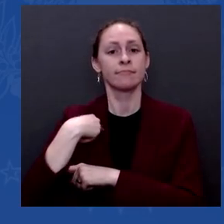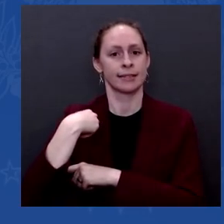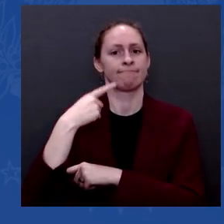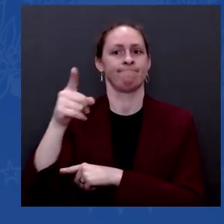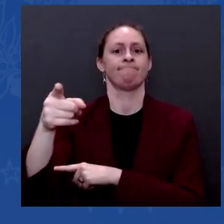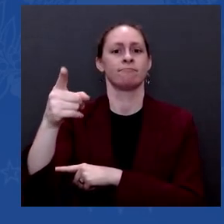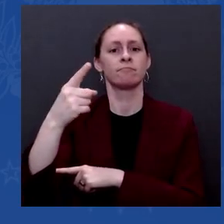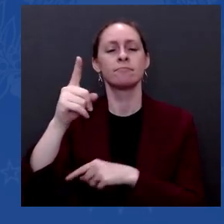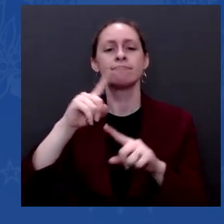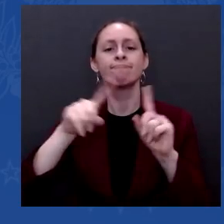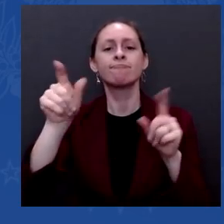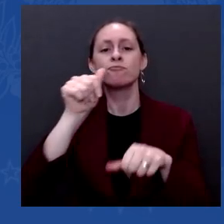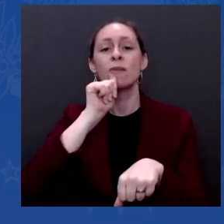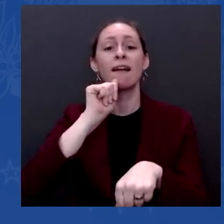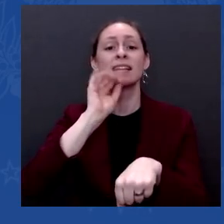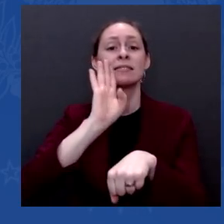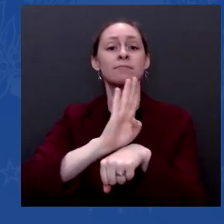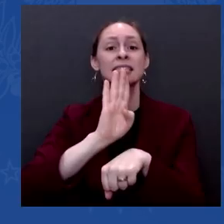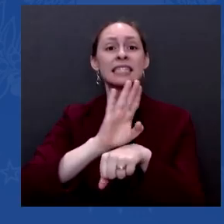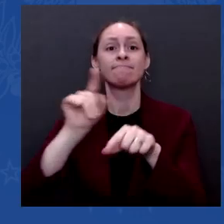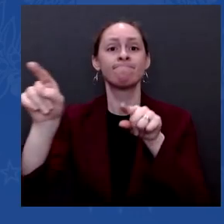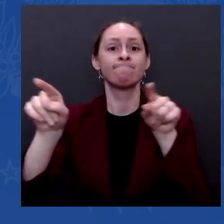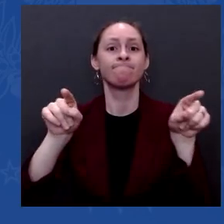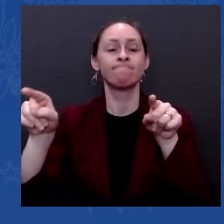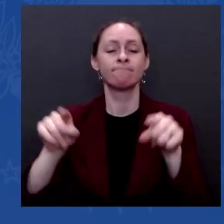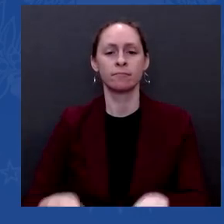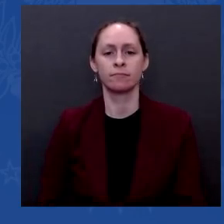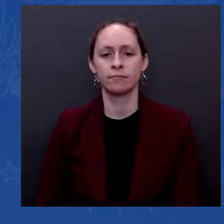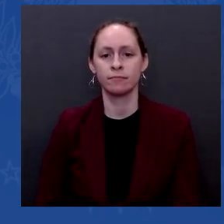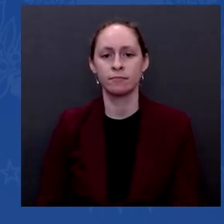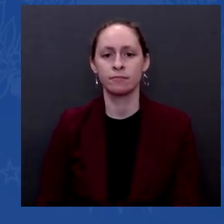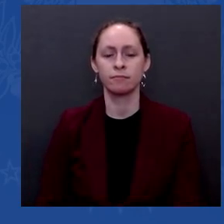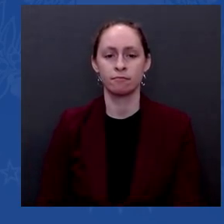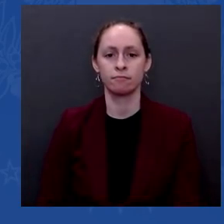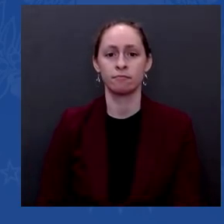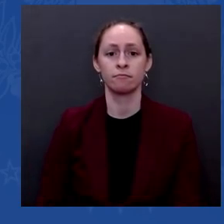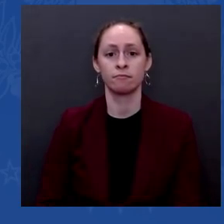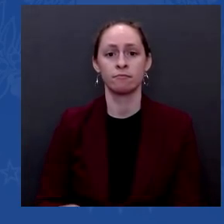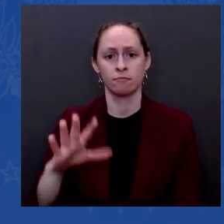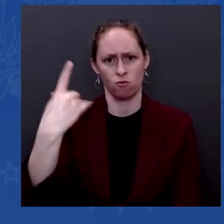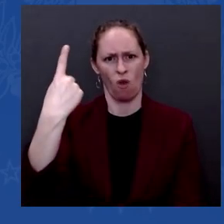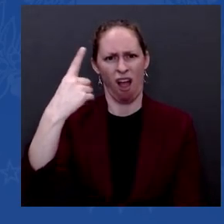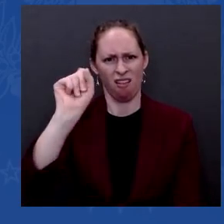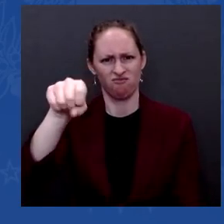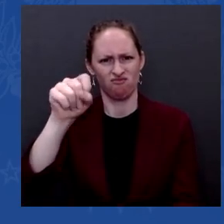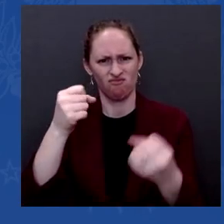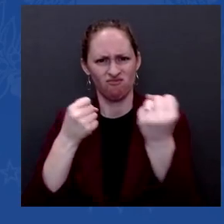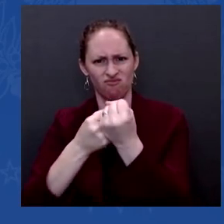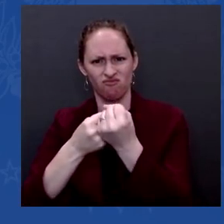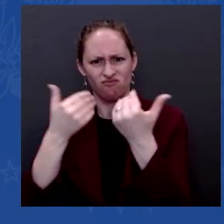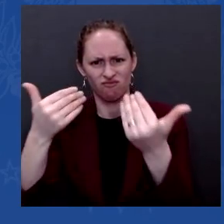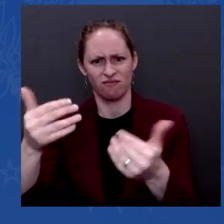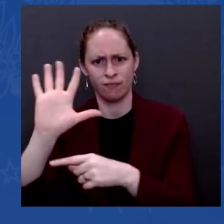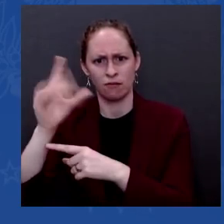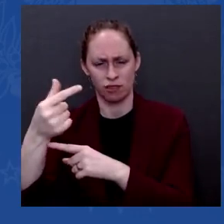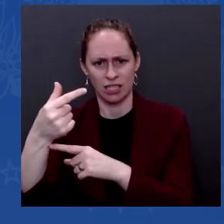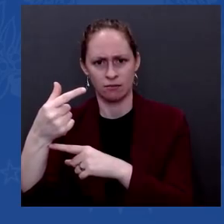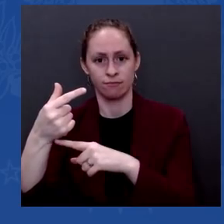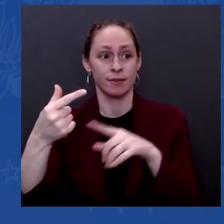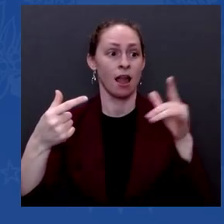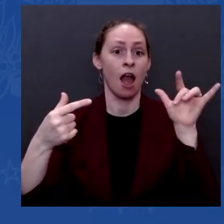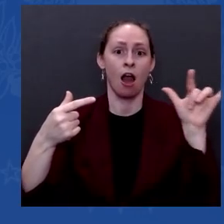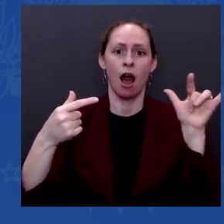promoting 5G and the other one are airlines. They're private enterprises. They have government regulation,